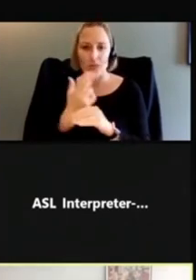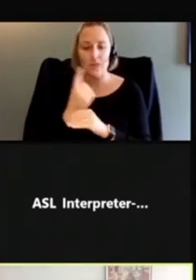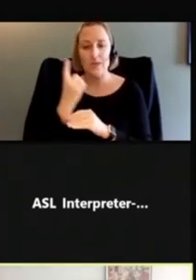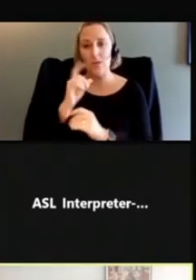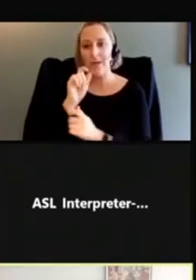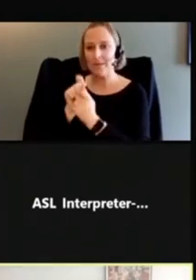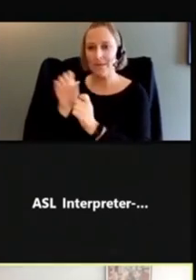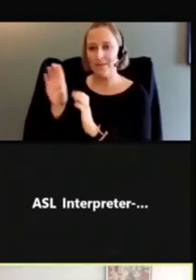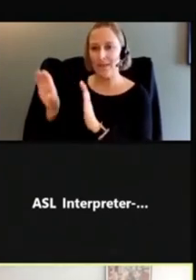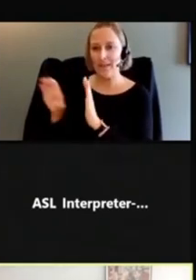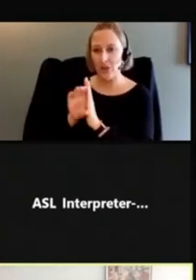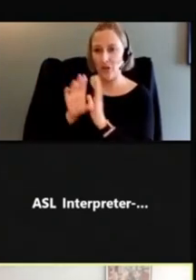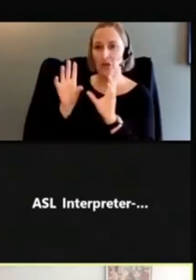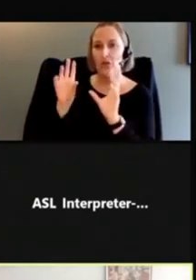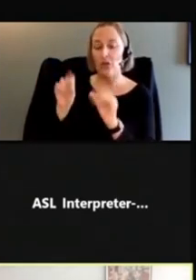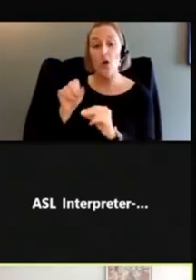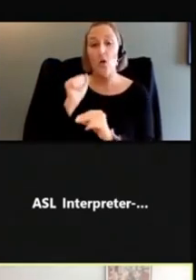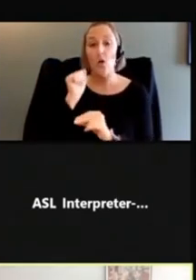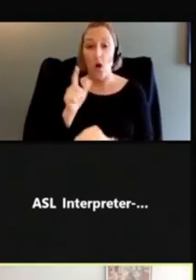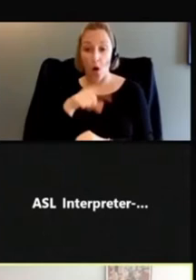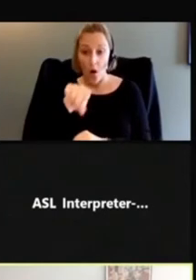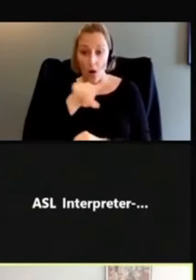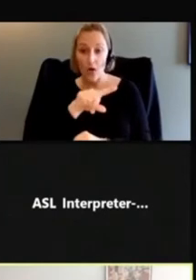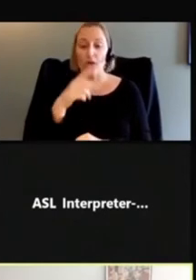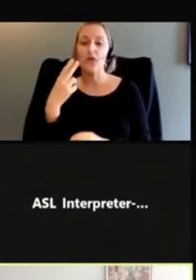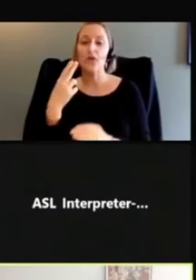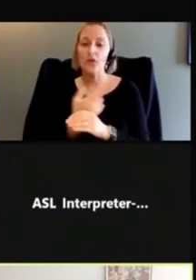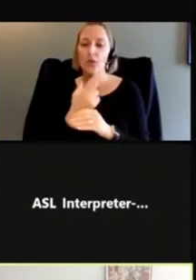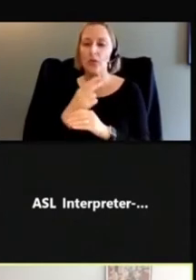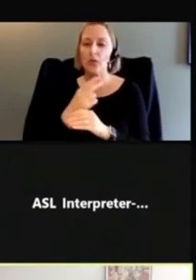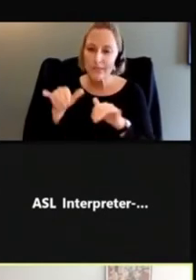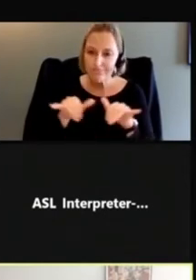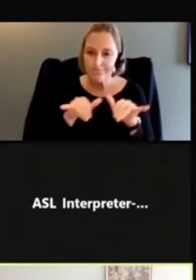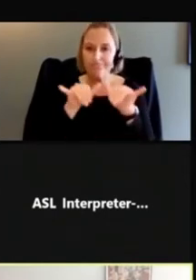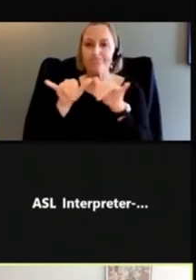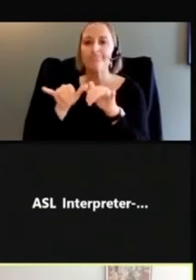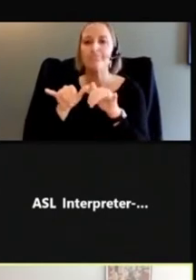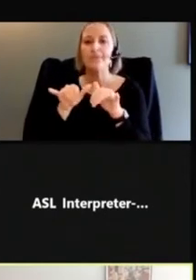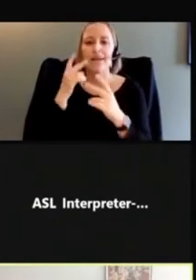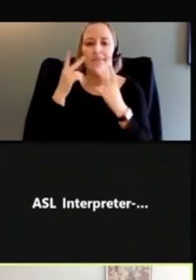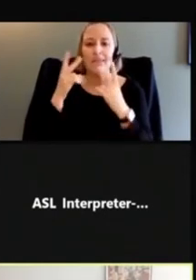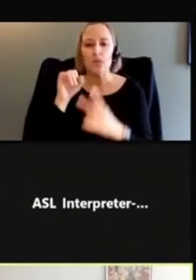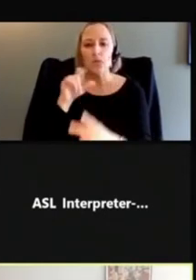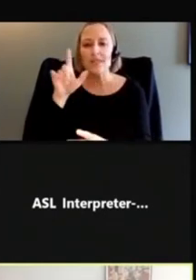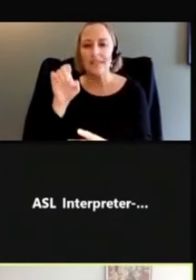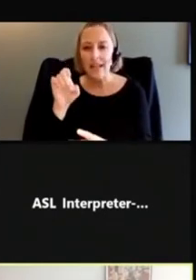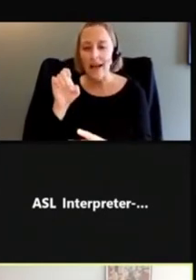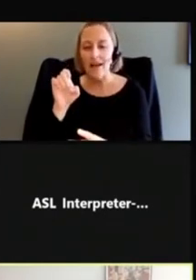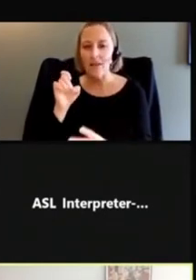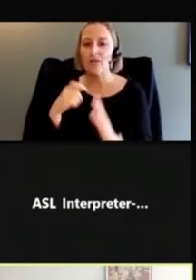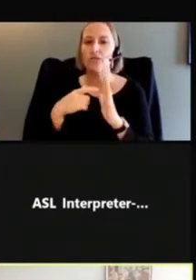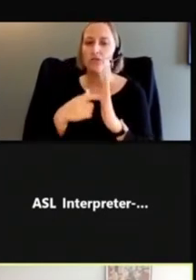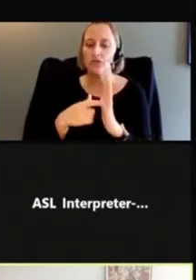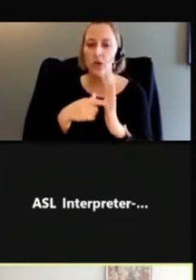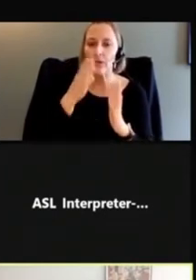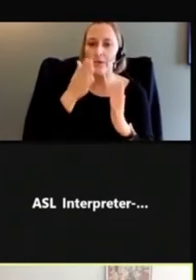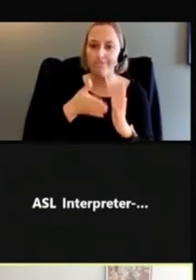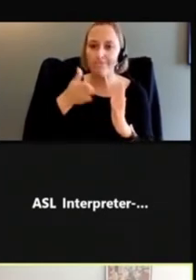all of these are using a consistent visual style to show the sequence of washing your hands.